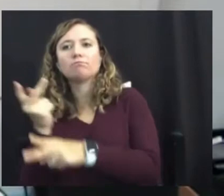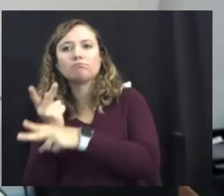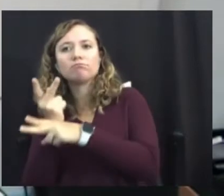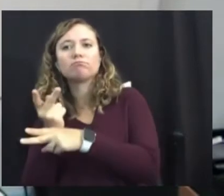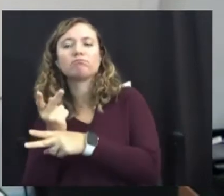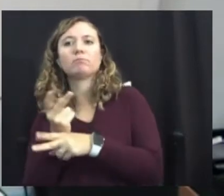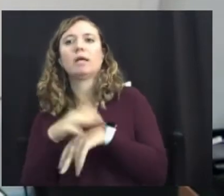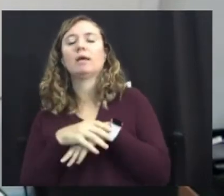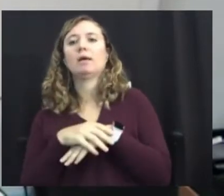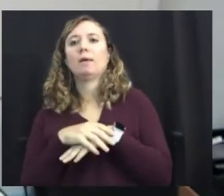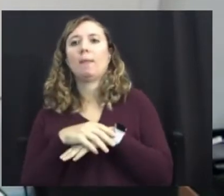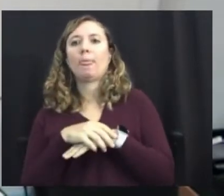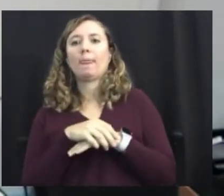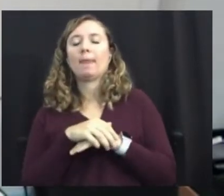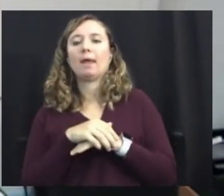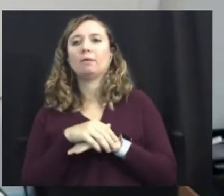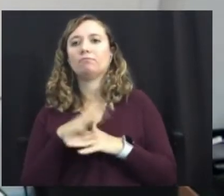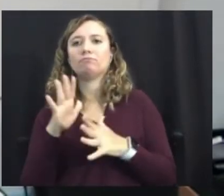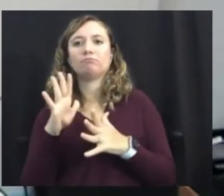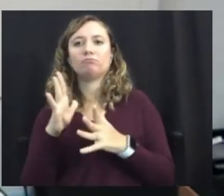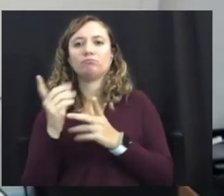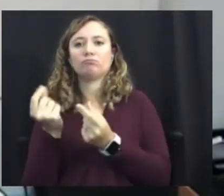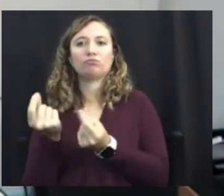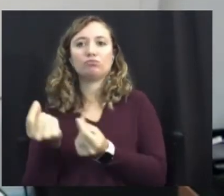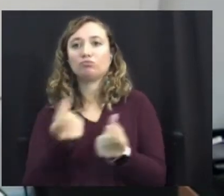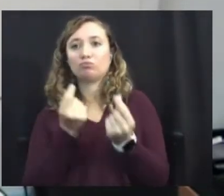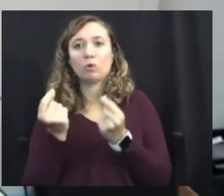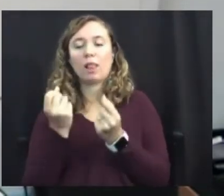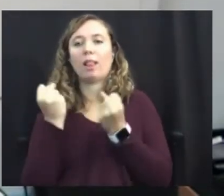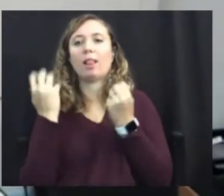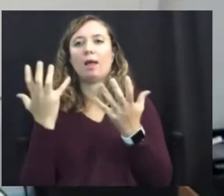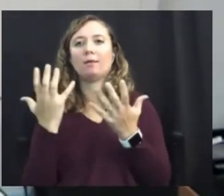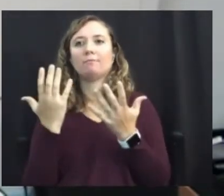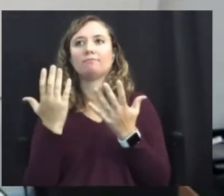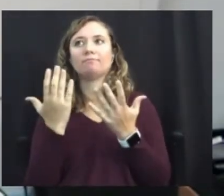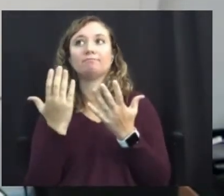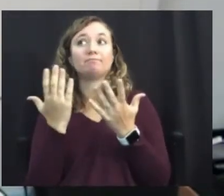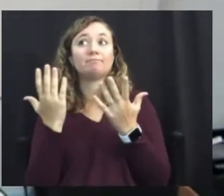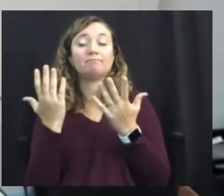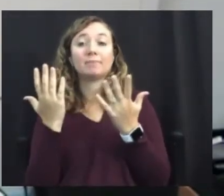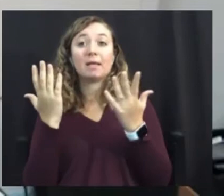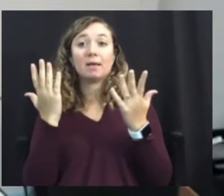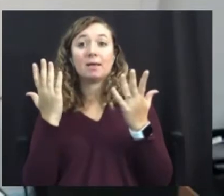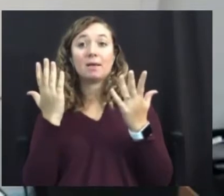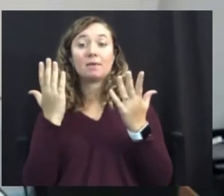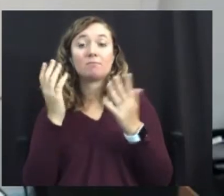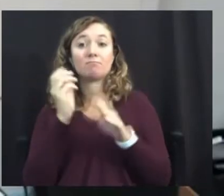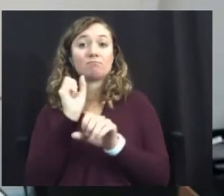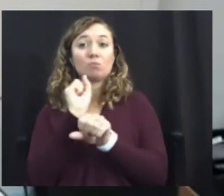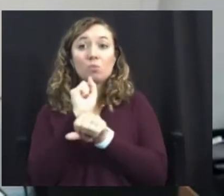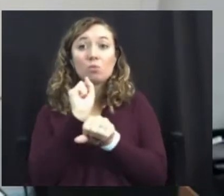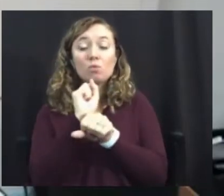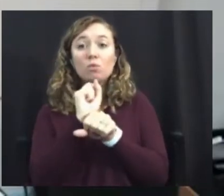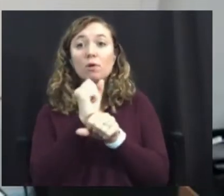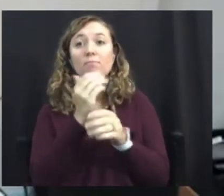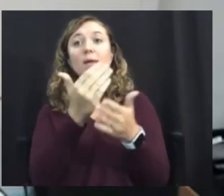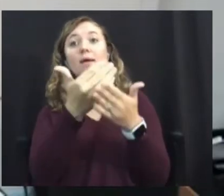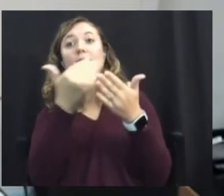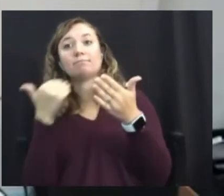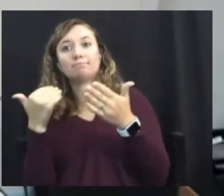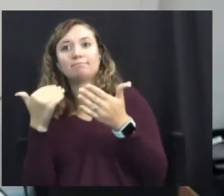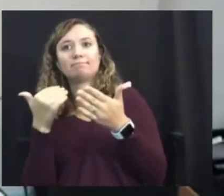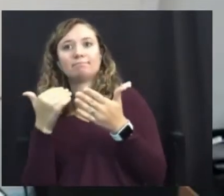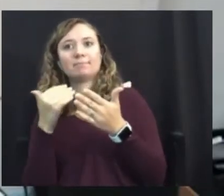asked and really just doing a lot of the very intensive work that she is very